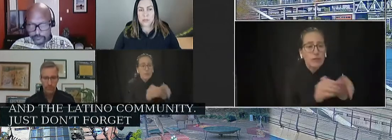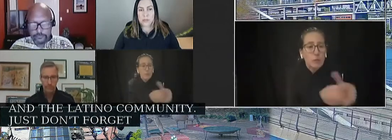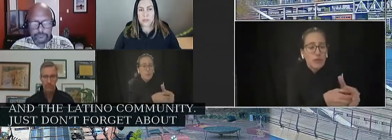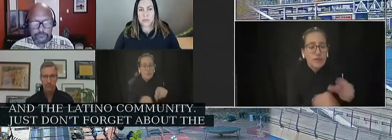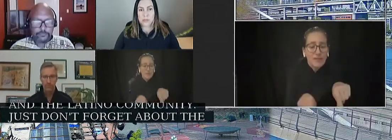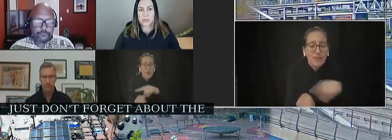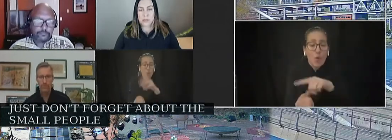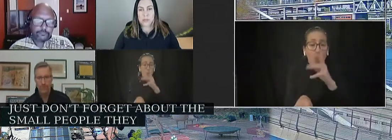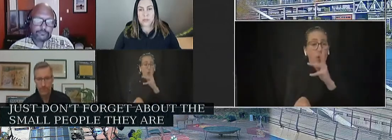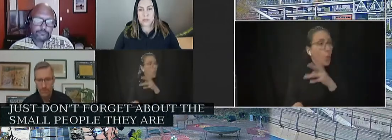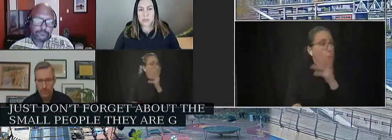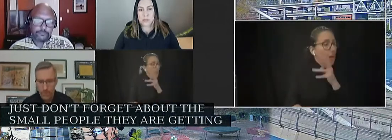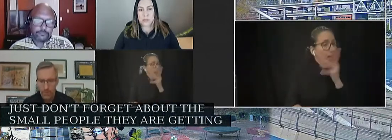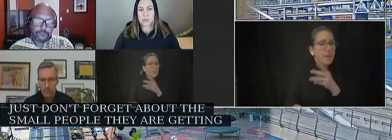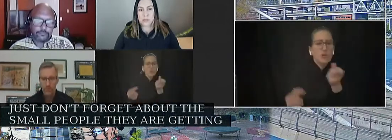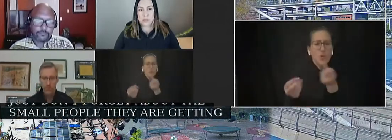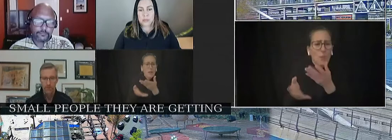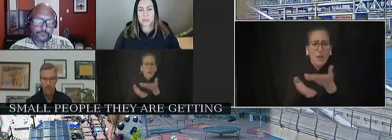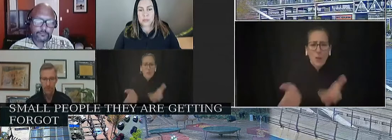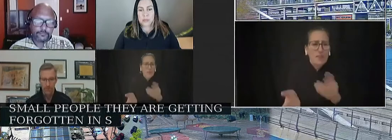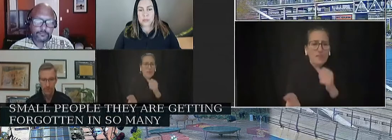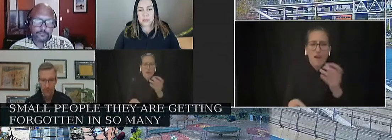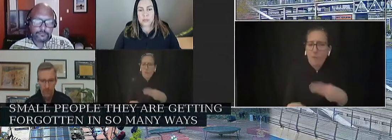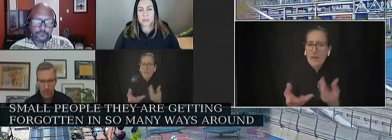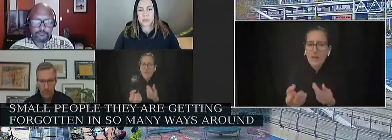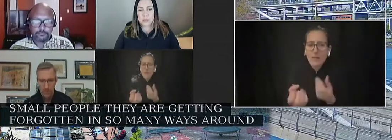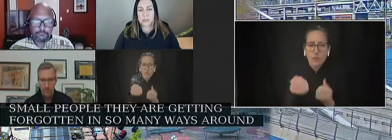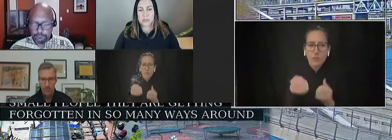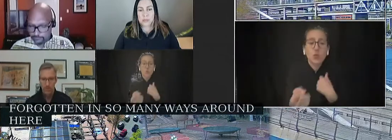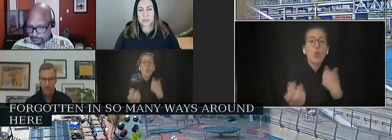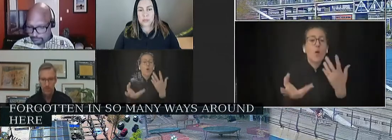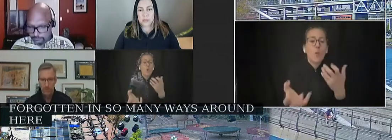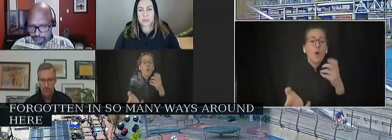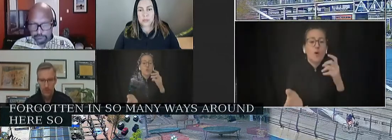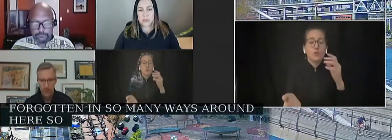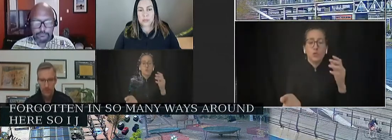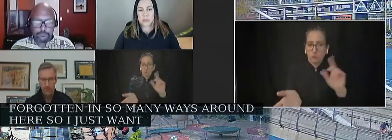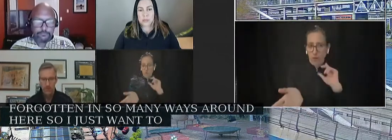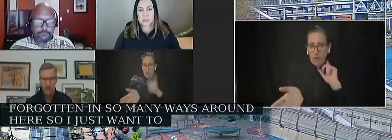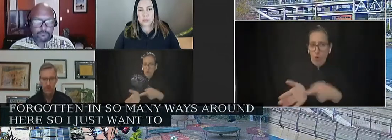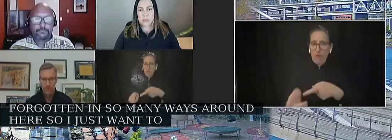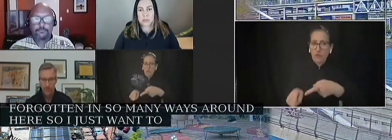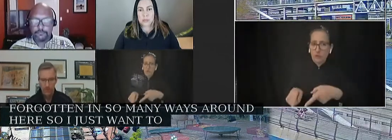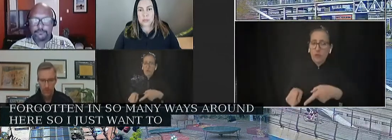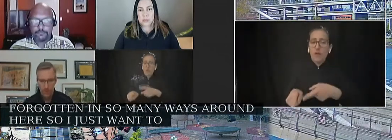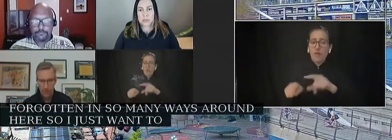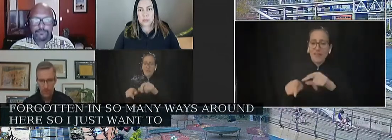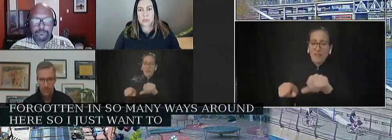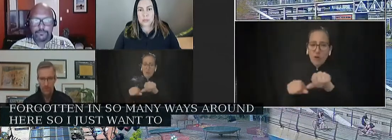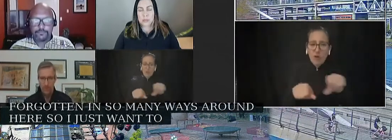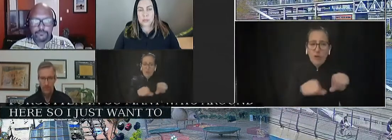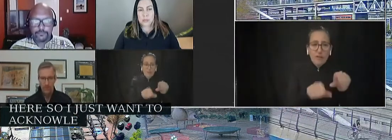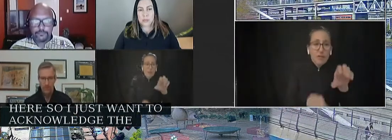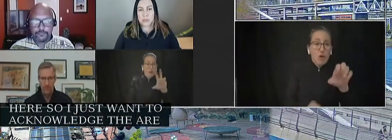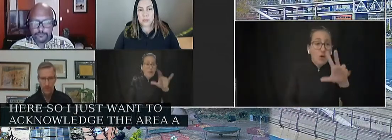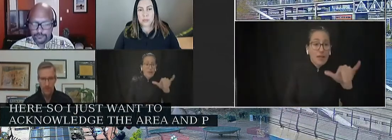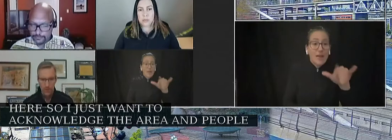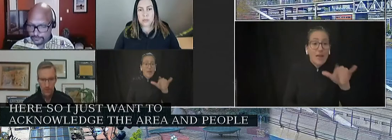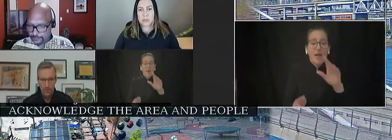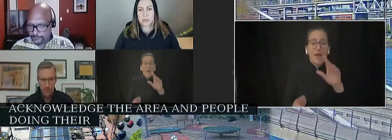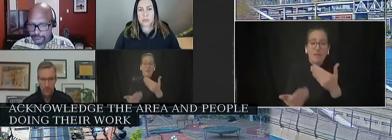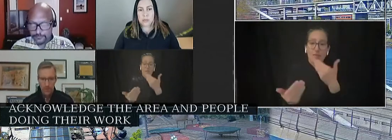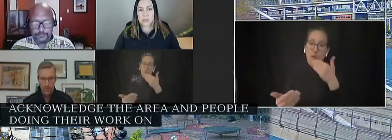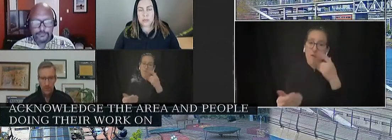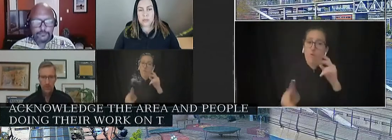in so many ways around here. And so I just wanted to acknowledge the, the Cully area and those people that are doing their work on the ground. Thank you.